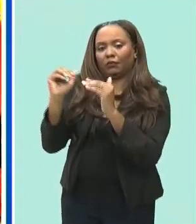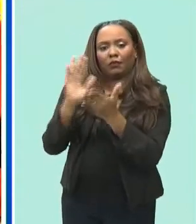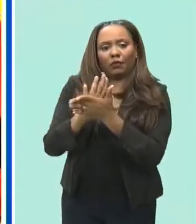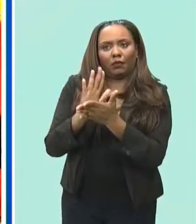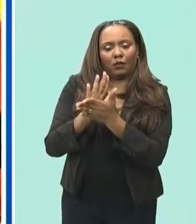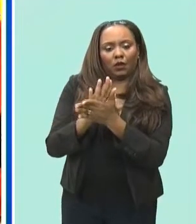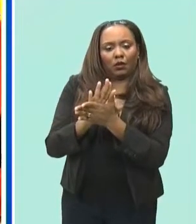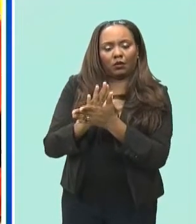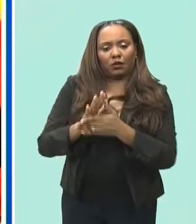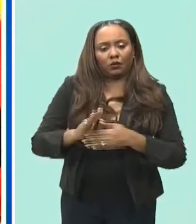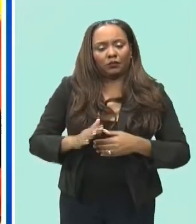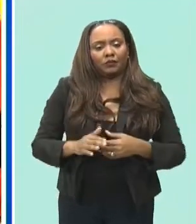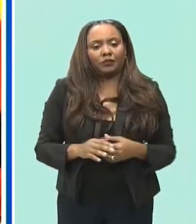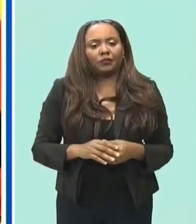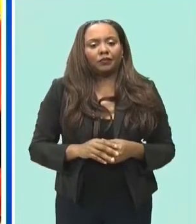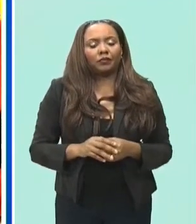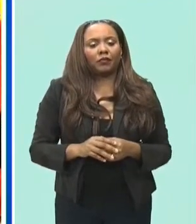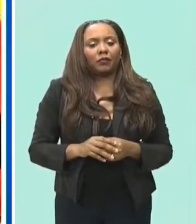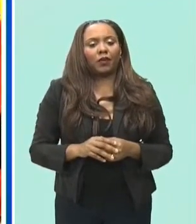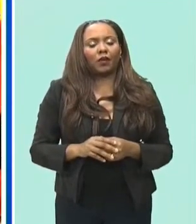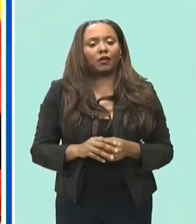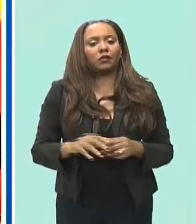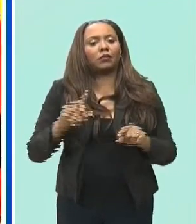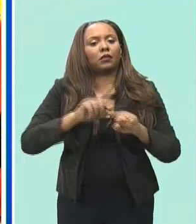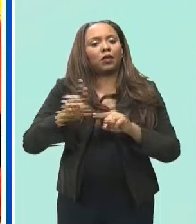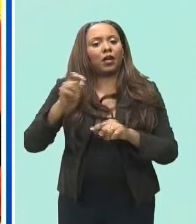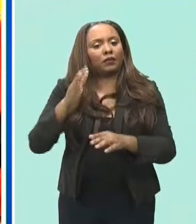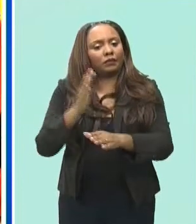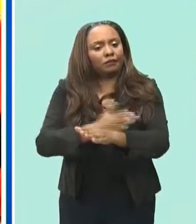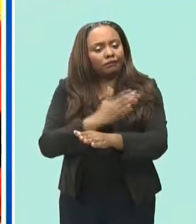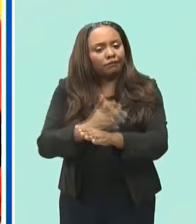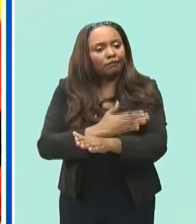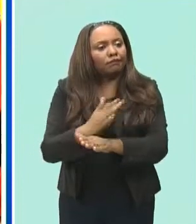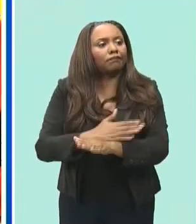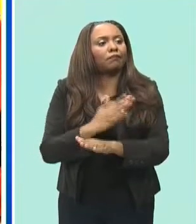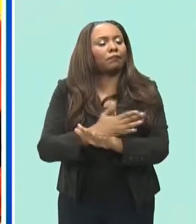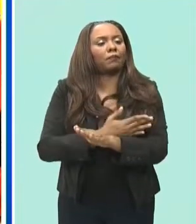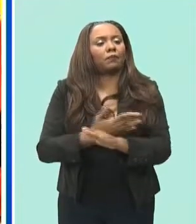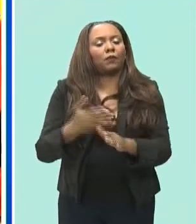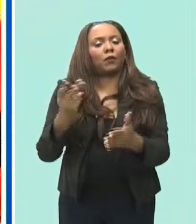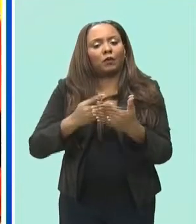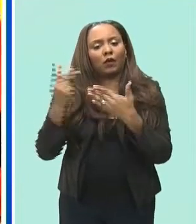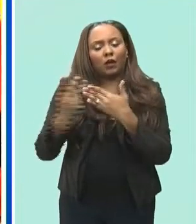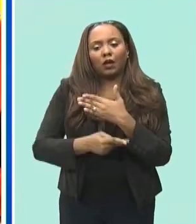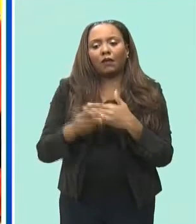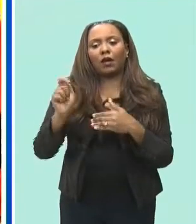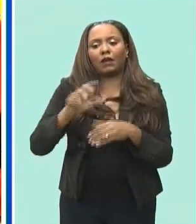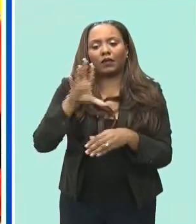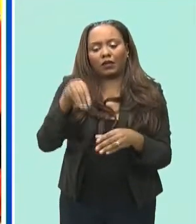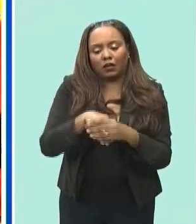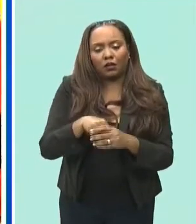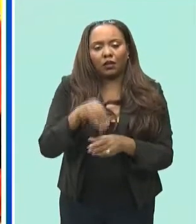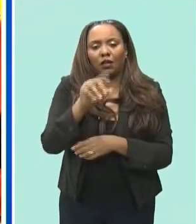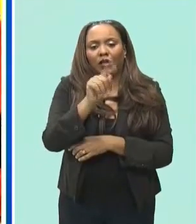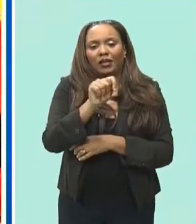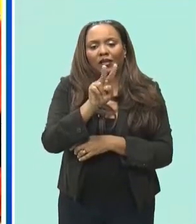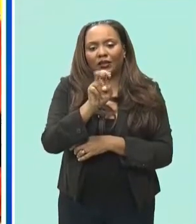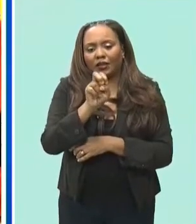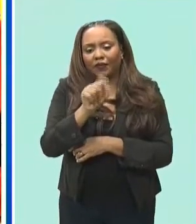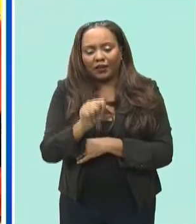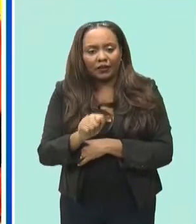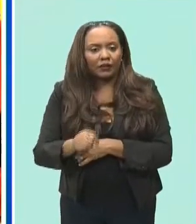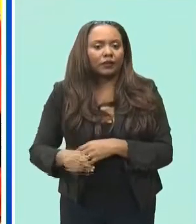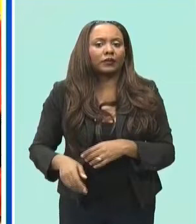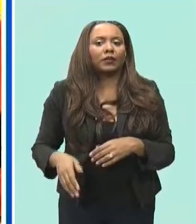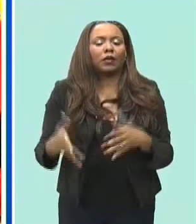stages um but we have to look at revamping it in such a way with their with the input of t-vets certainly to be able to allow us